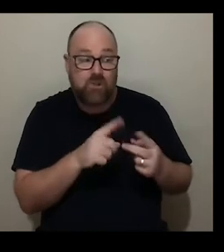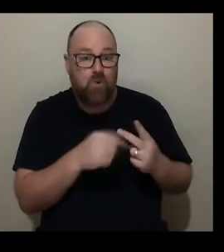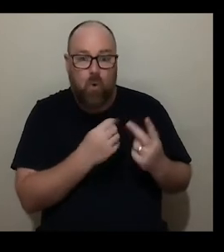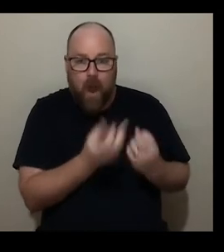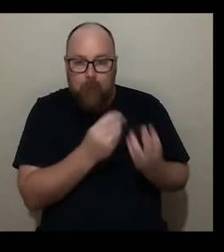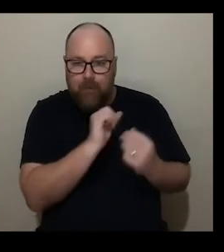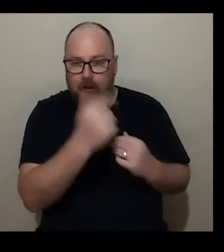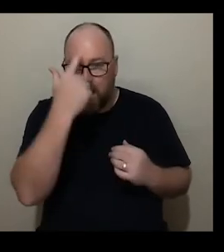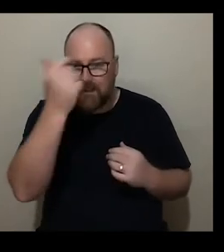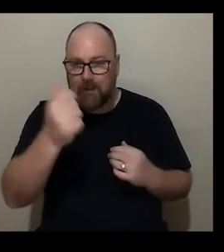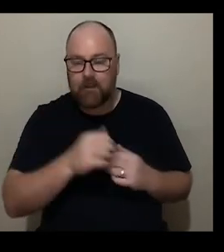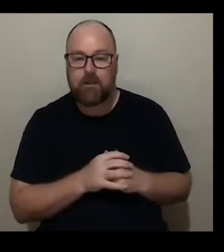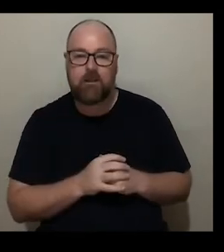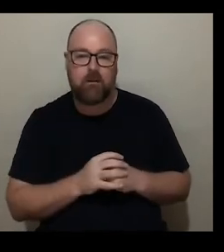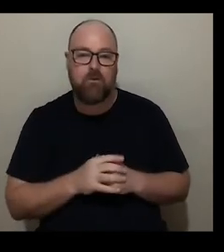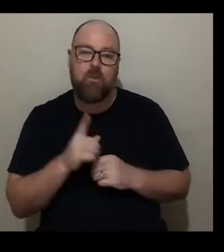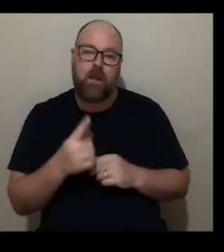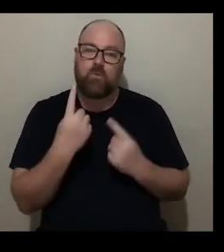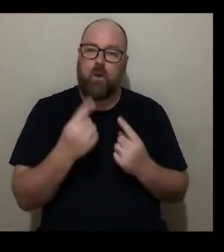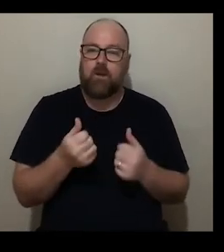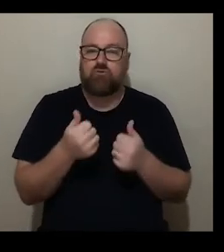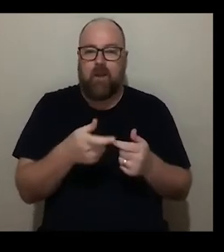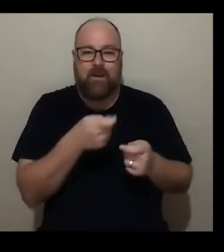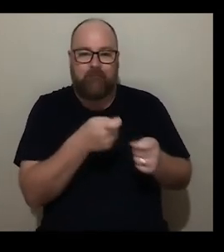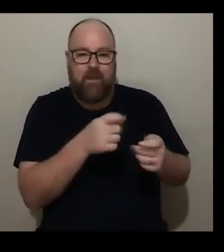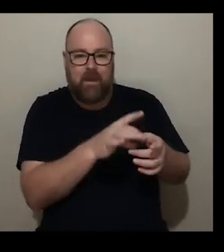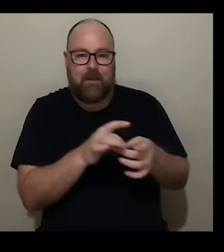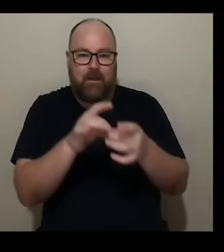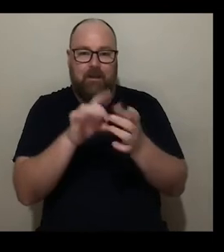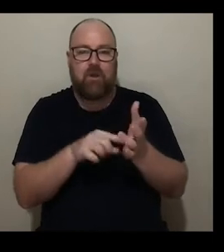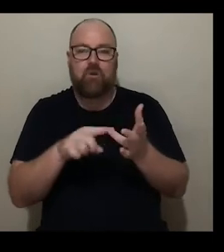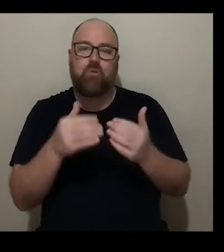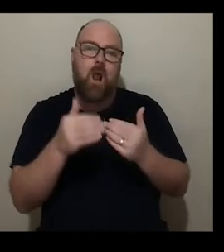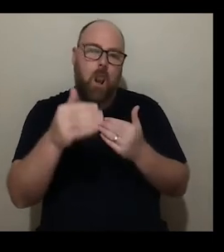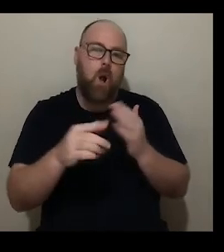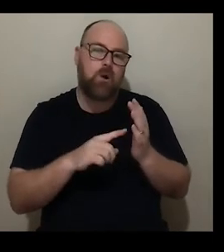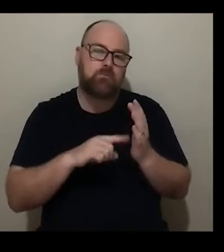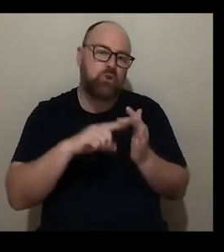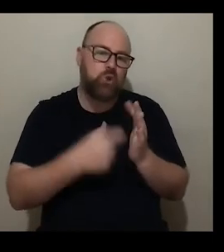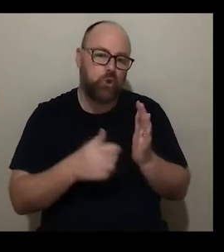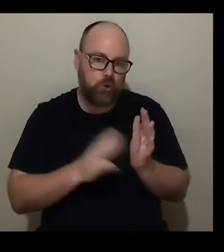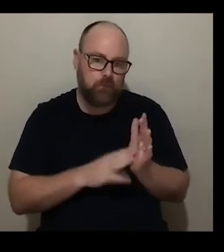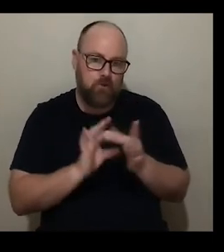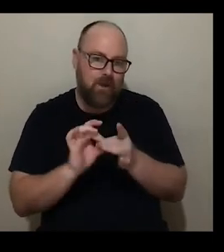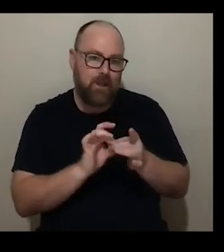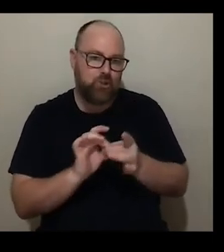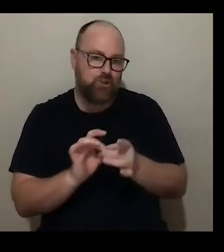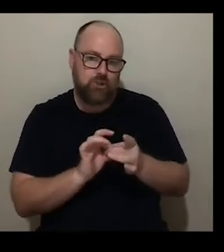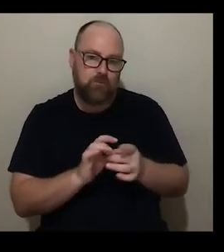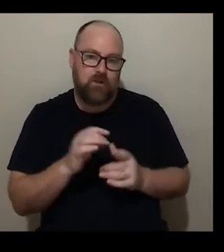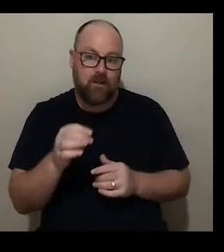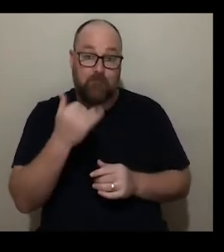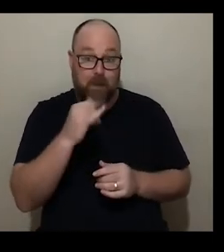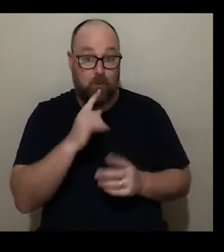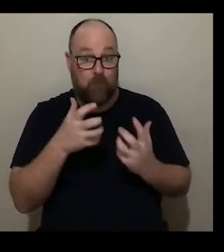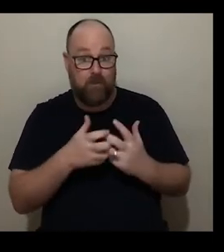um and that's a kind of great feed into a longer term i guess relationship which may or may